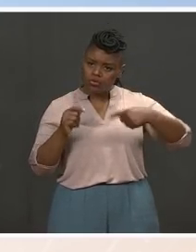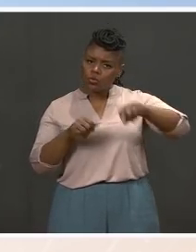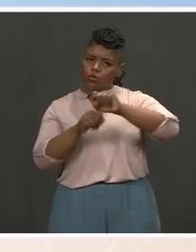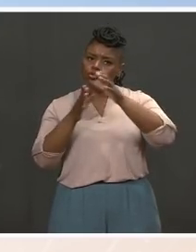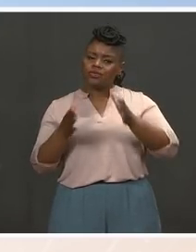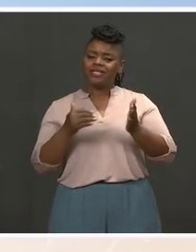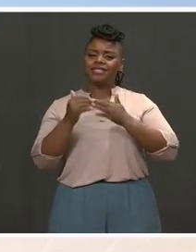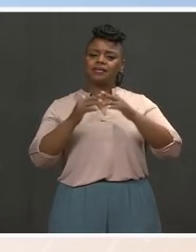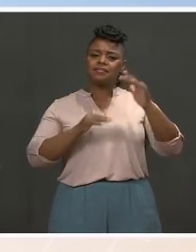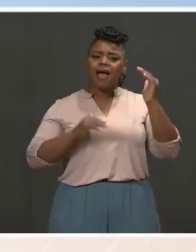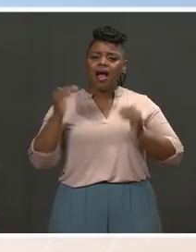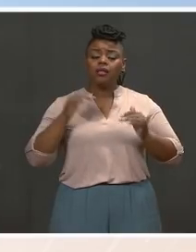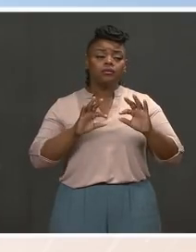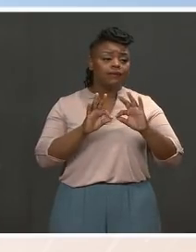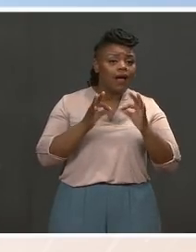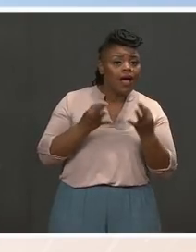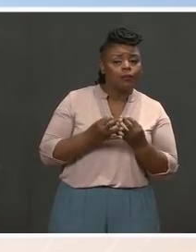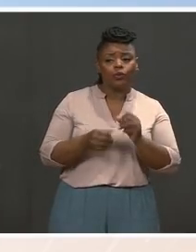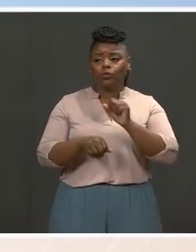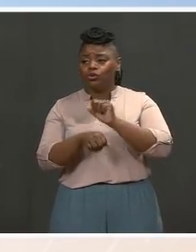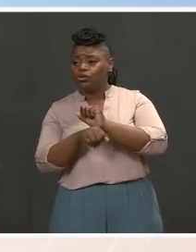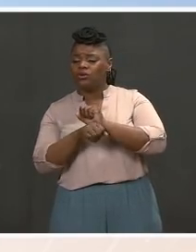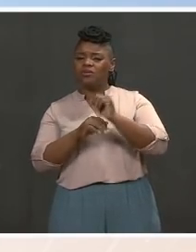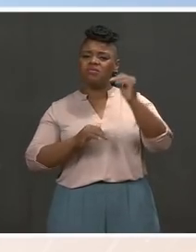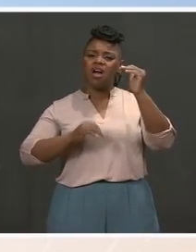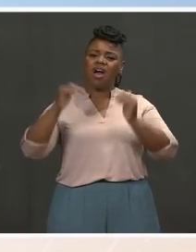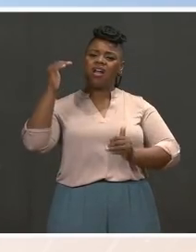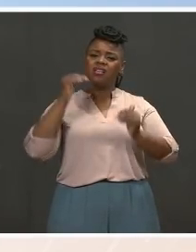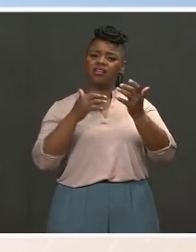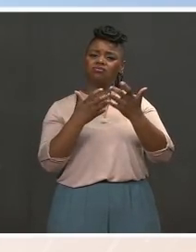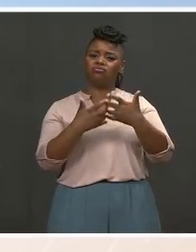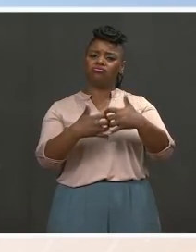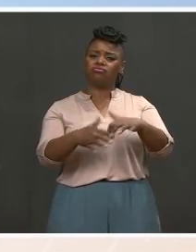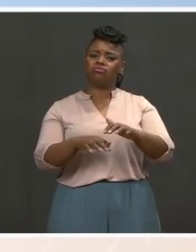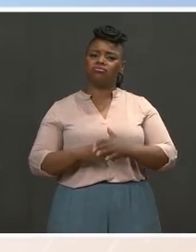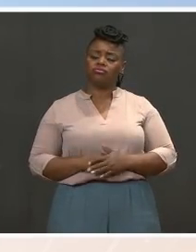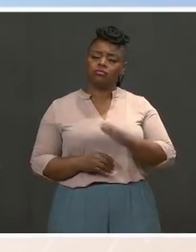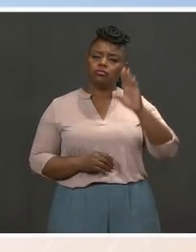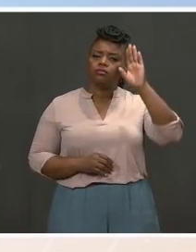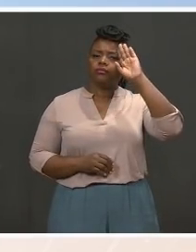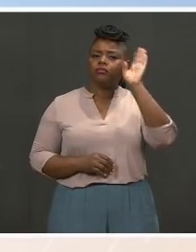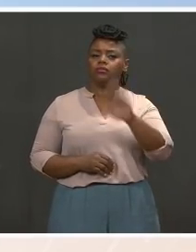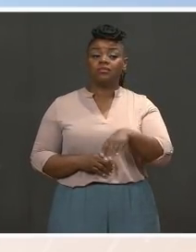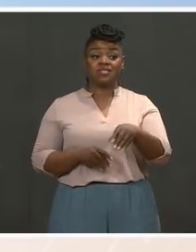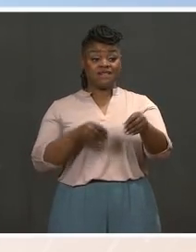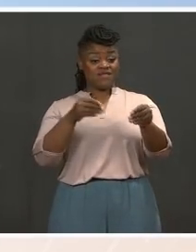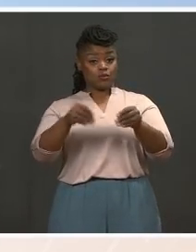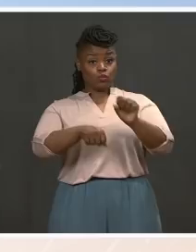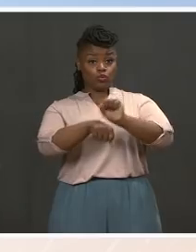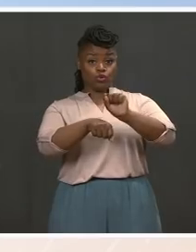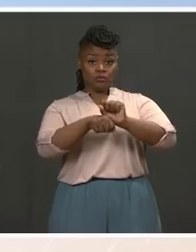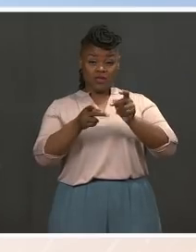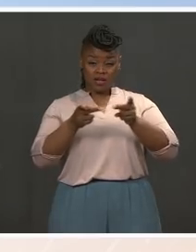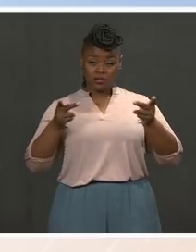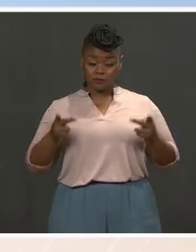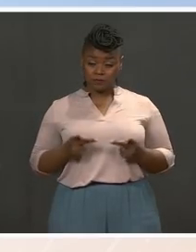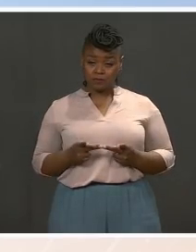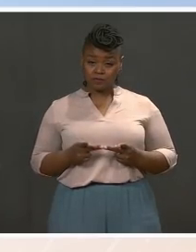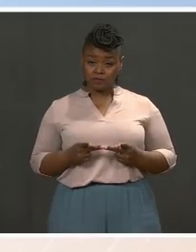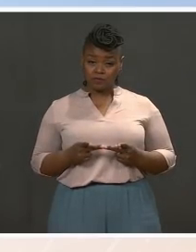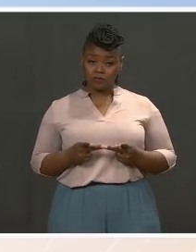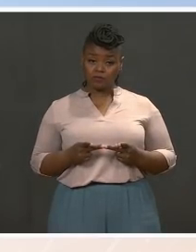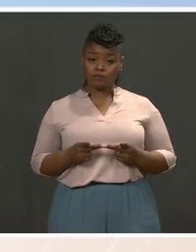important. We also know that flexible workplaces is very important for helping workers to balance work life, you know, the work